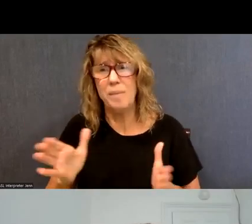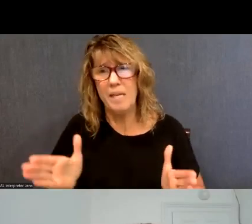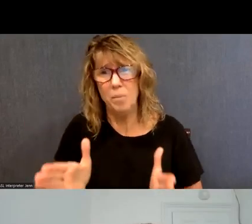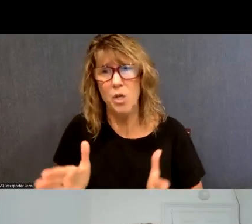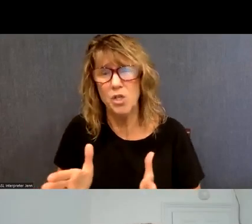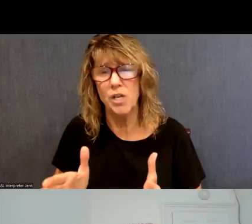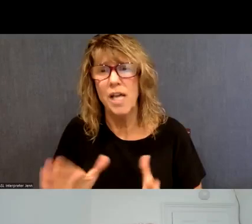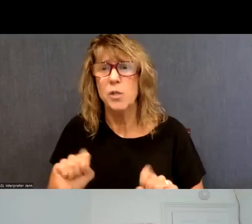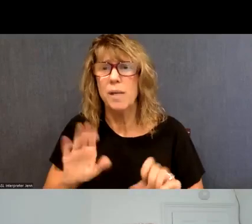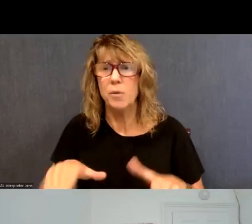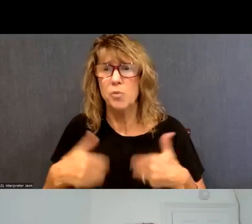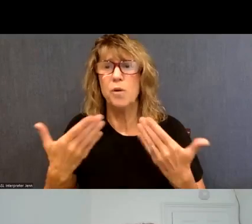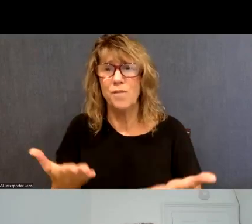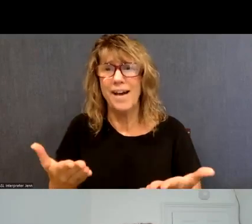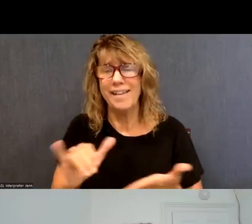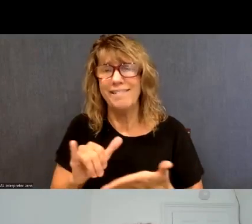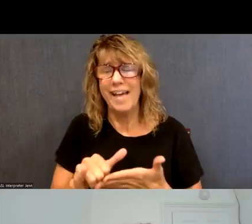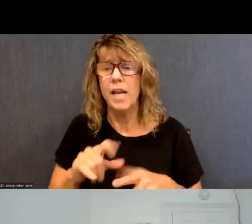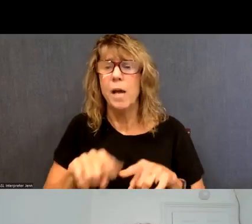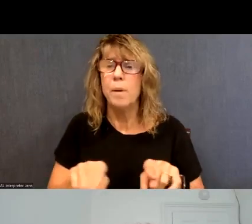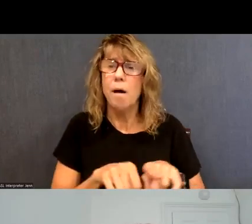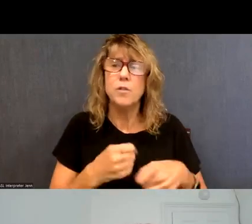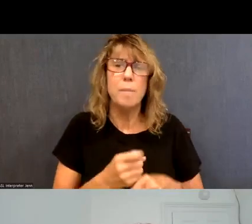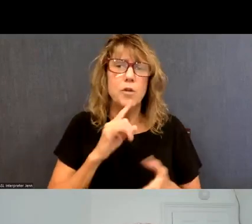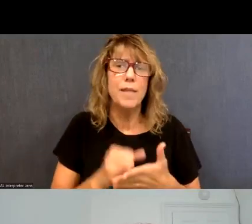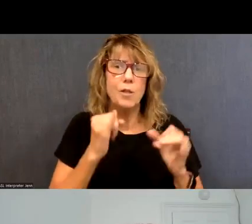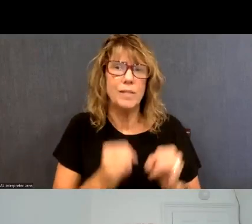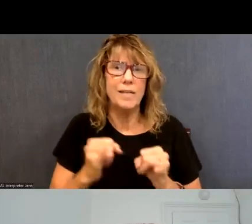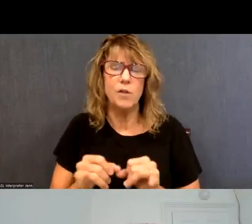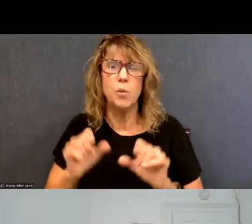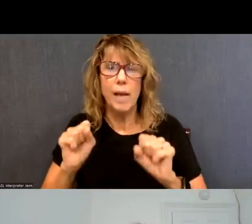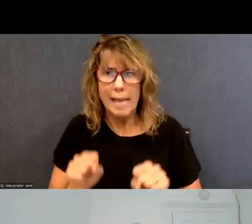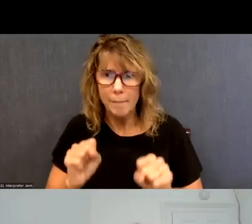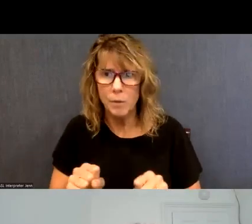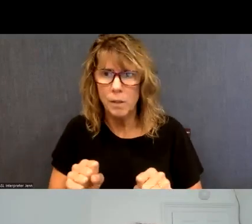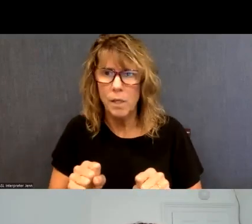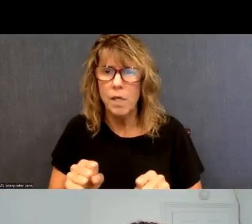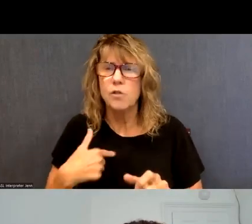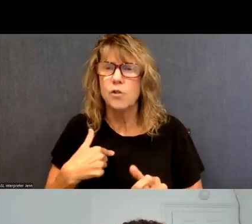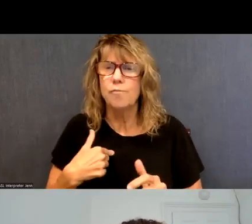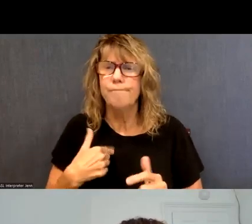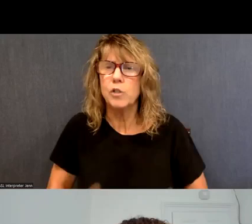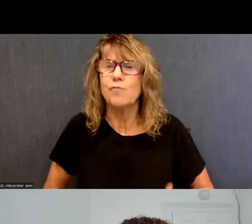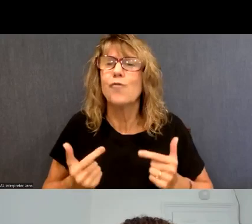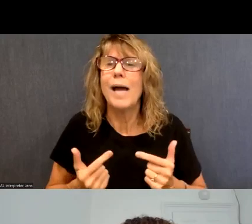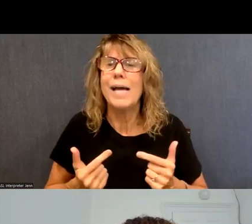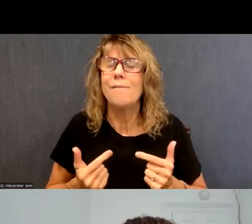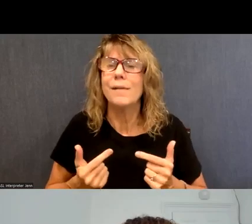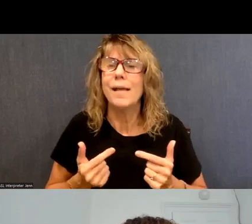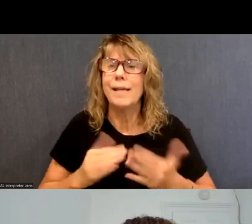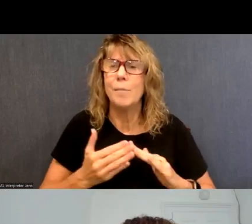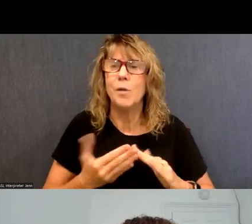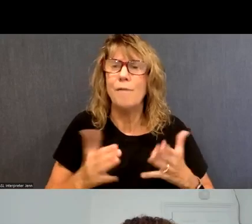those, but all of the other pieces, including making sure individuals were able to thrive in the community once they discharged was,